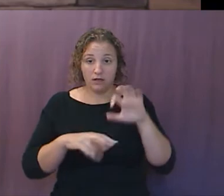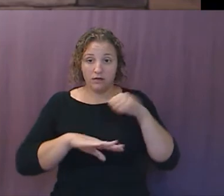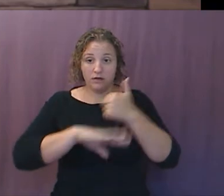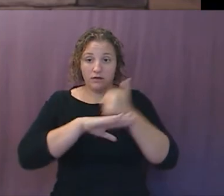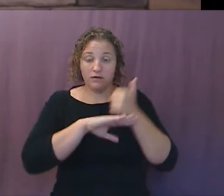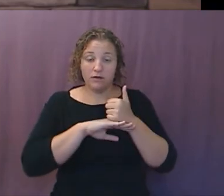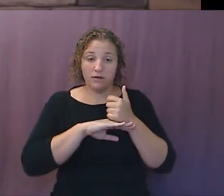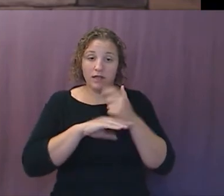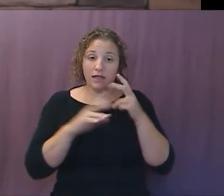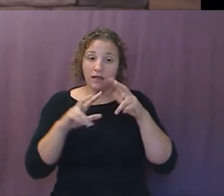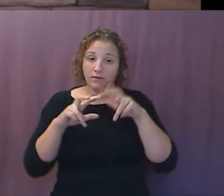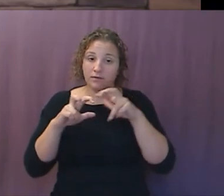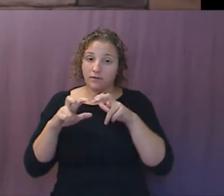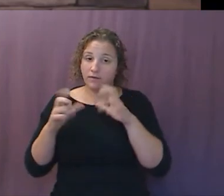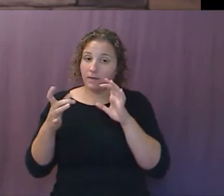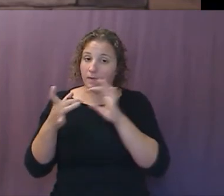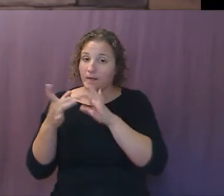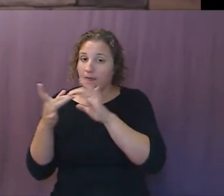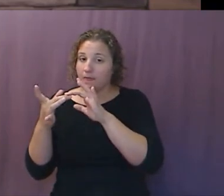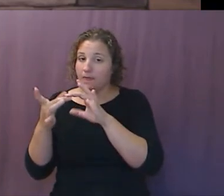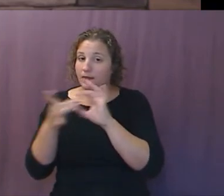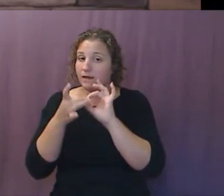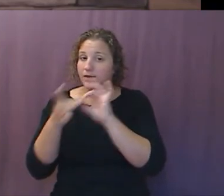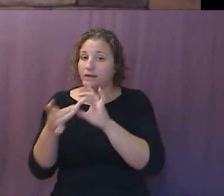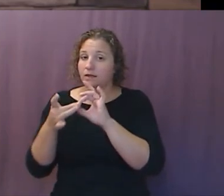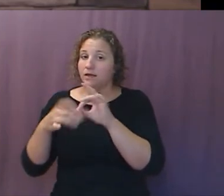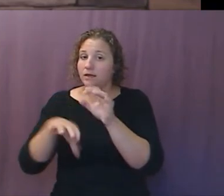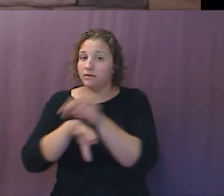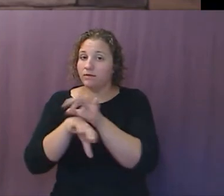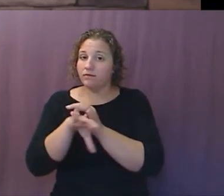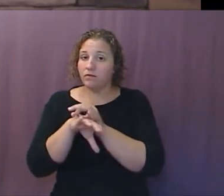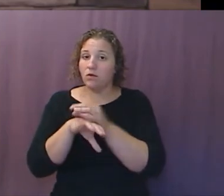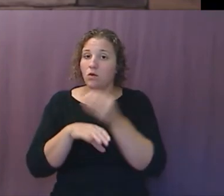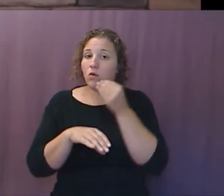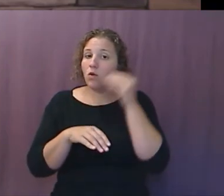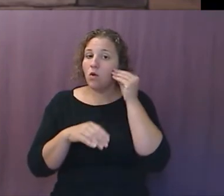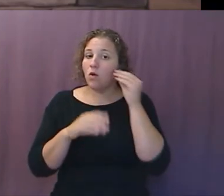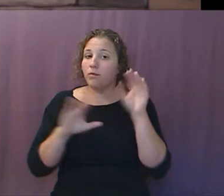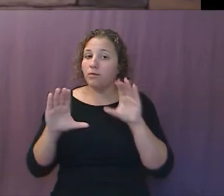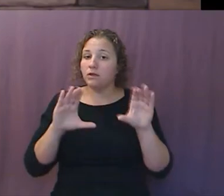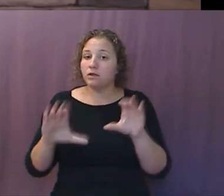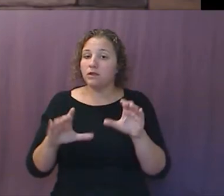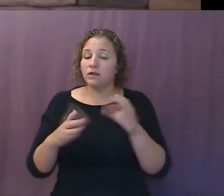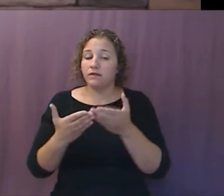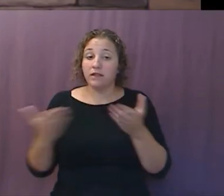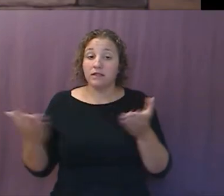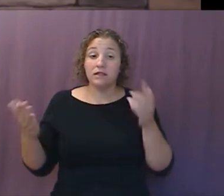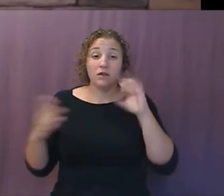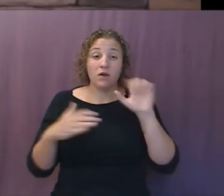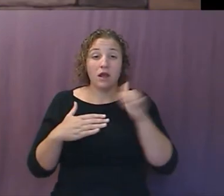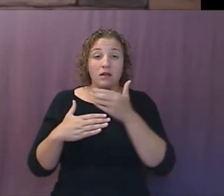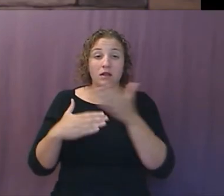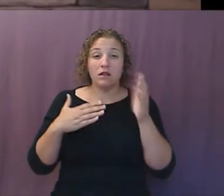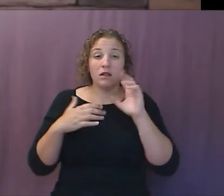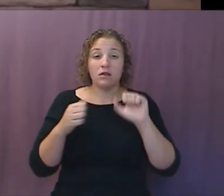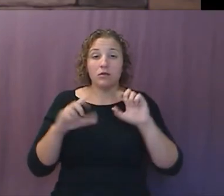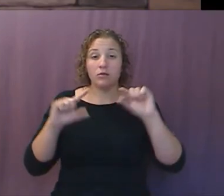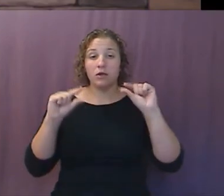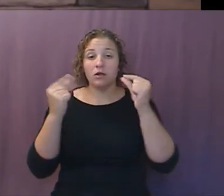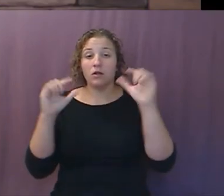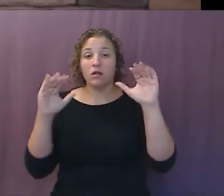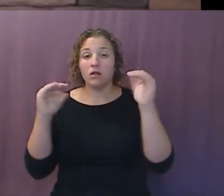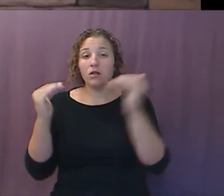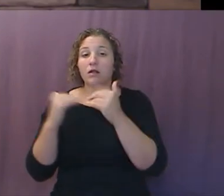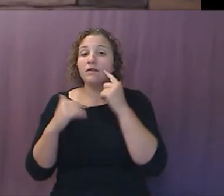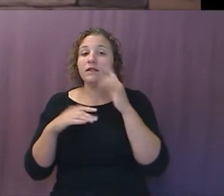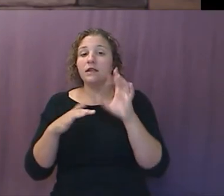smartwatches, fitness tractors, home automation devices, or anything that could be classified as an